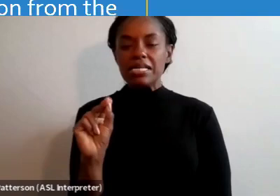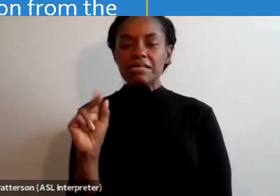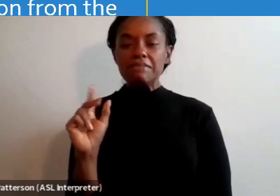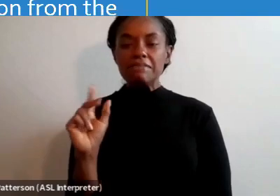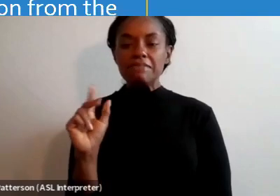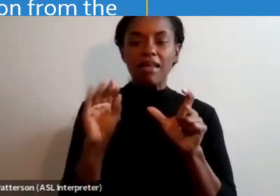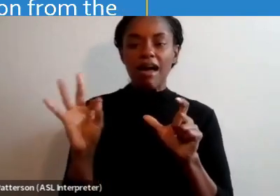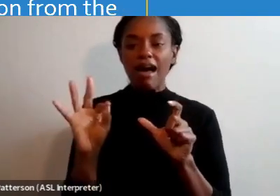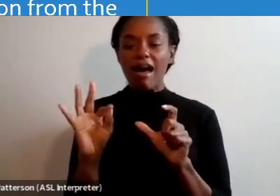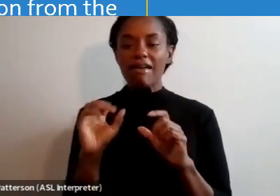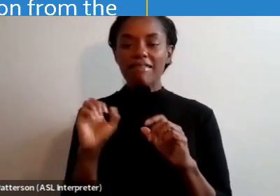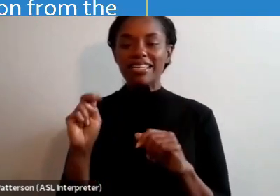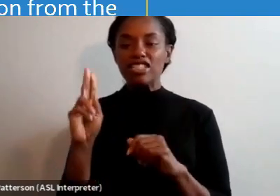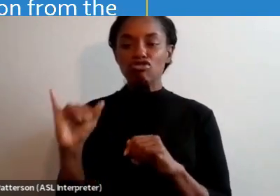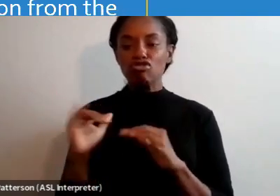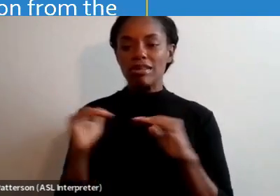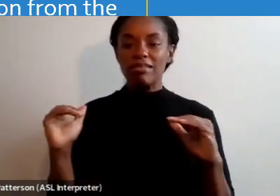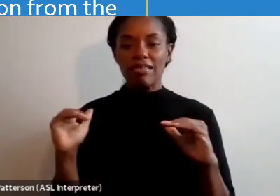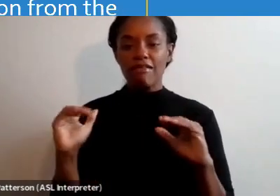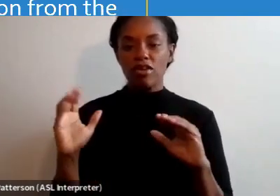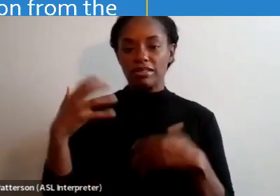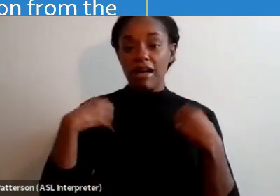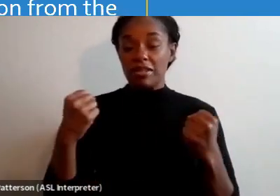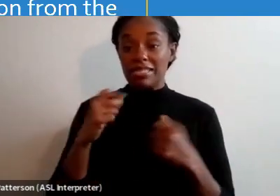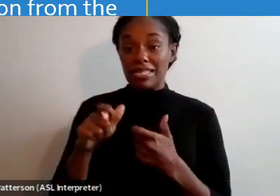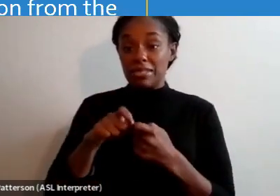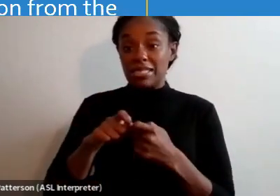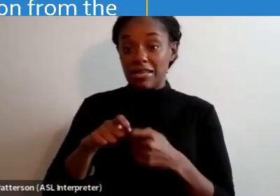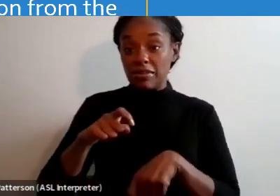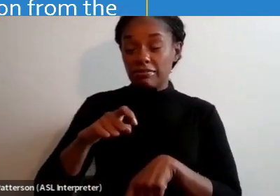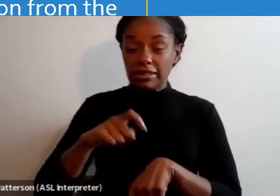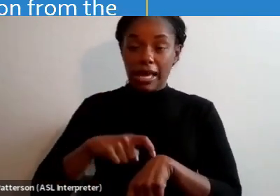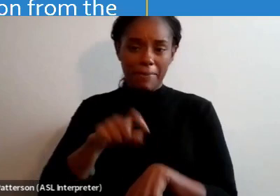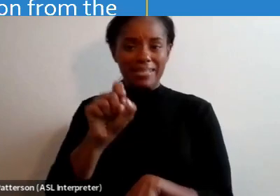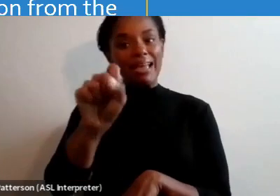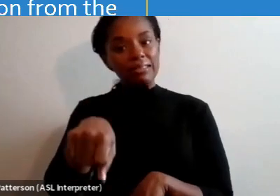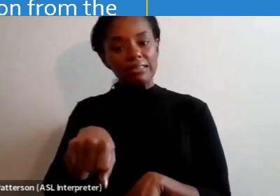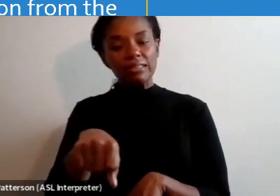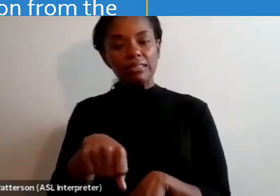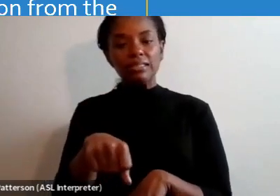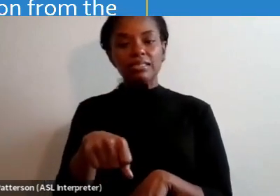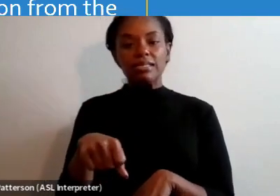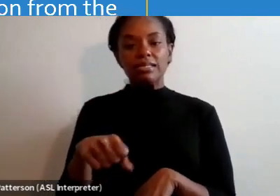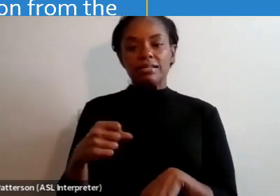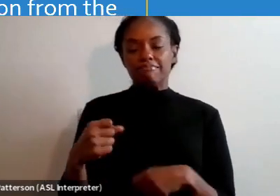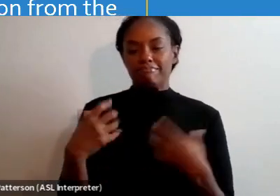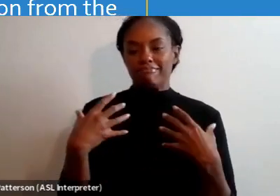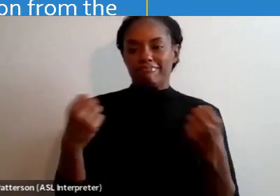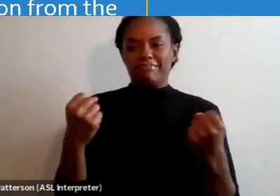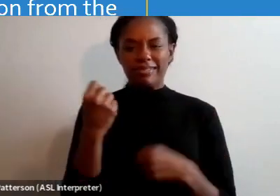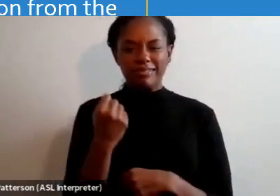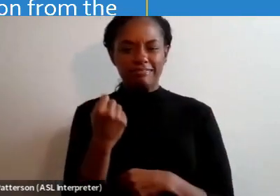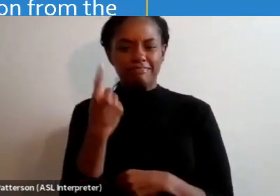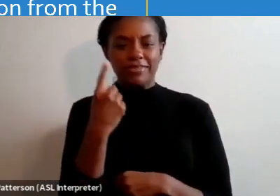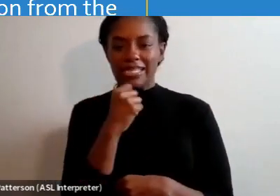competence at a specific point in time? Well, yes. And we've established that competence is not an endpoint, nor are we ever